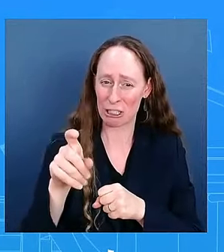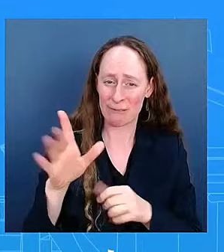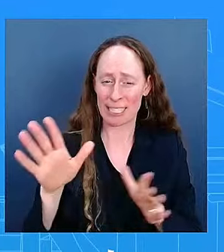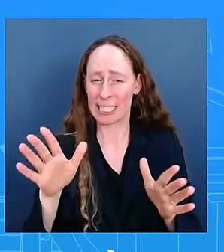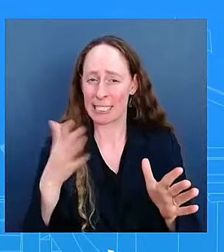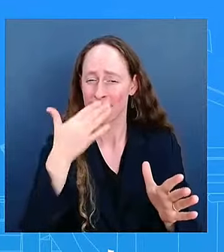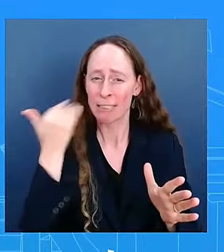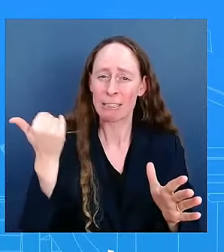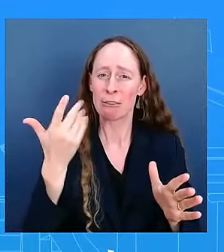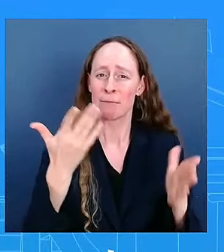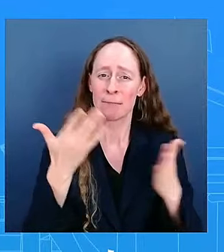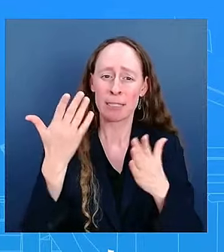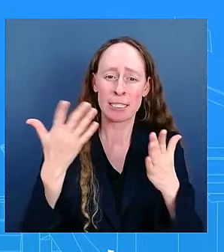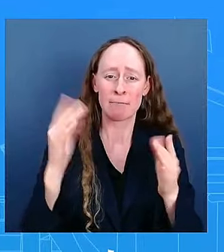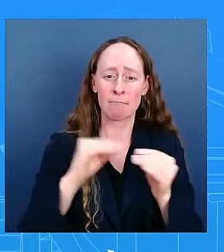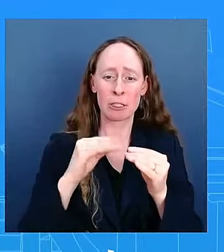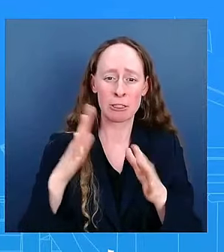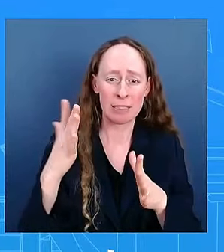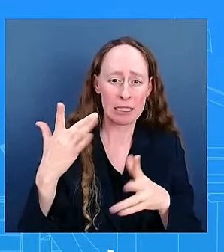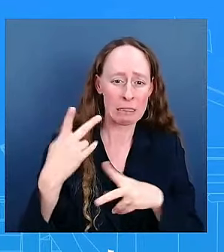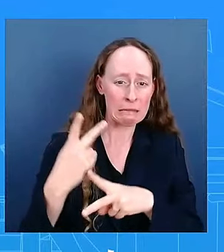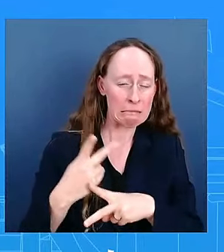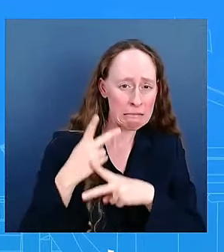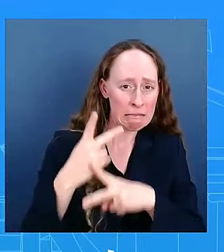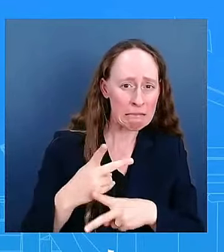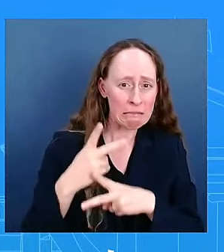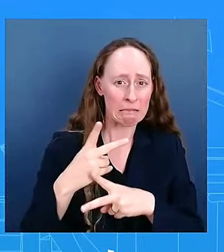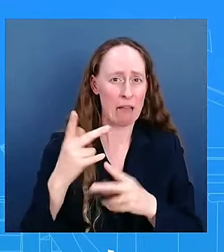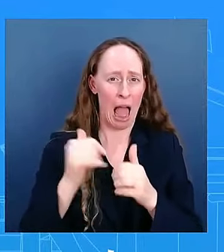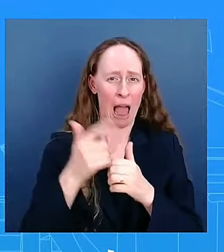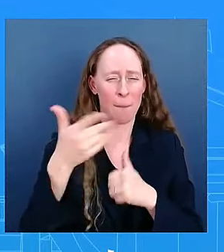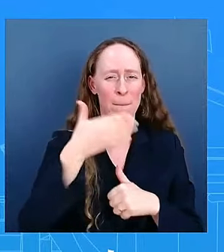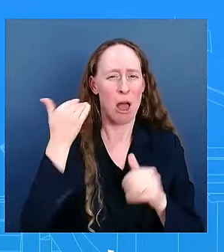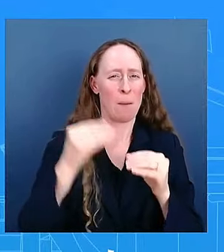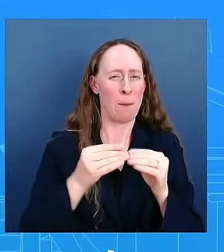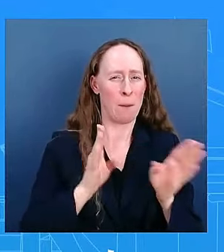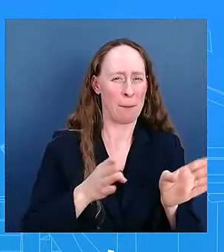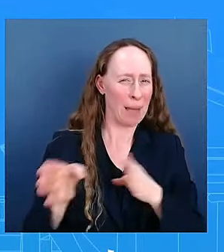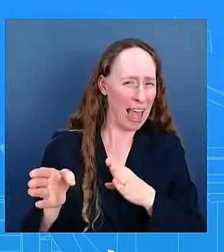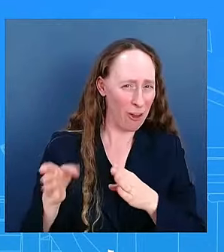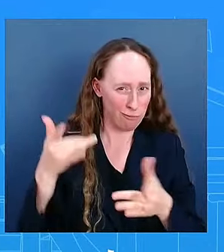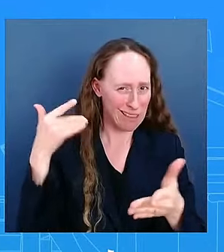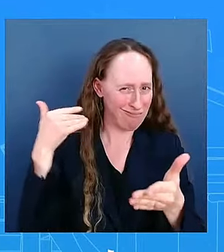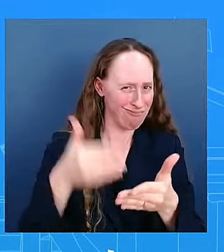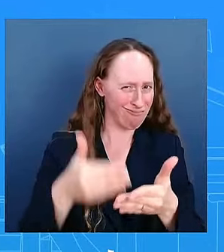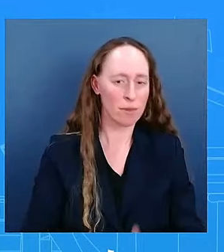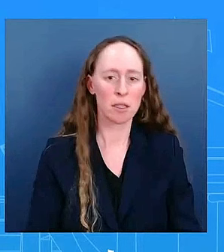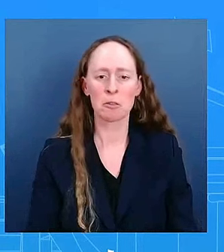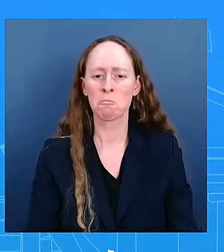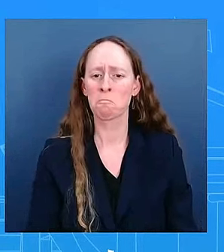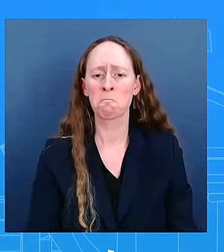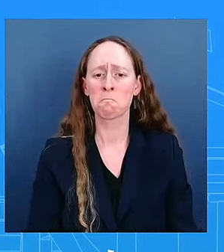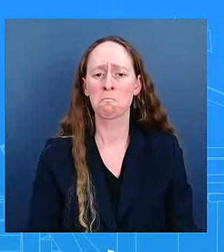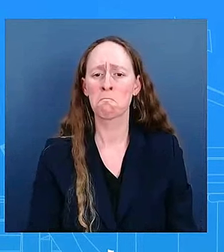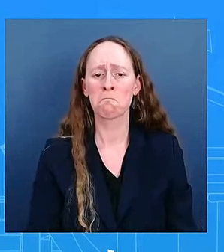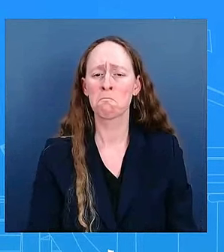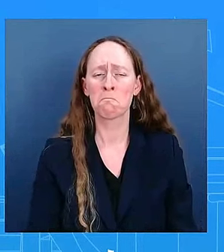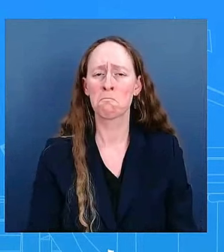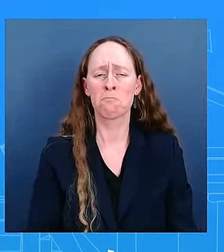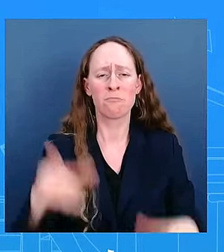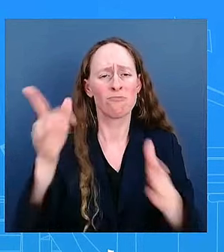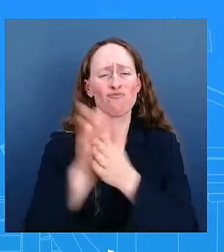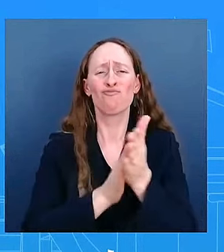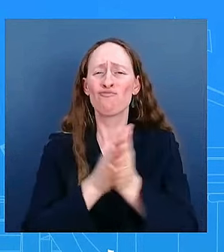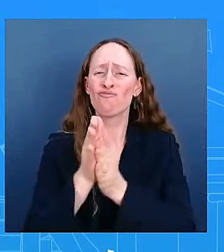the president looks forward uh to being out there talking to the american people you heard me talk about yesterday and how important that was three billion